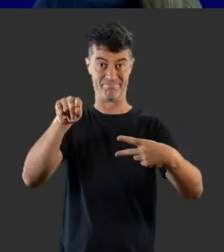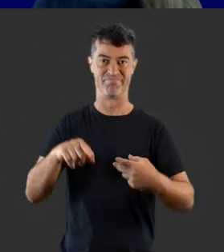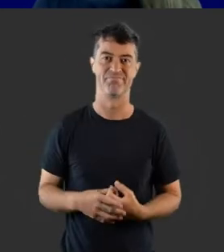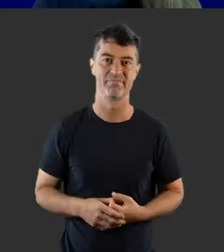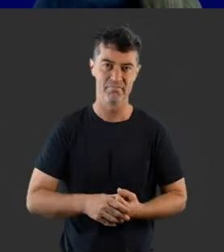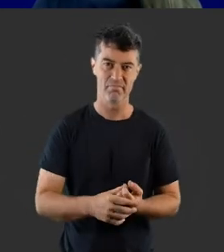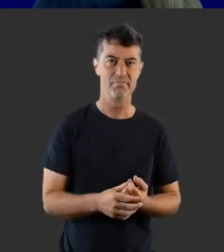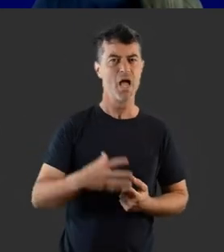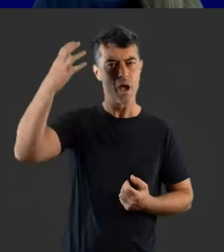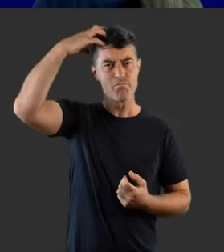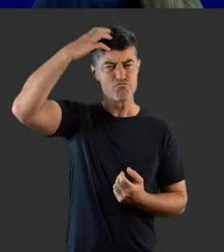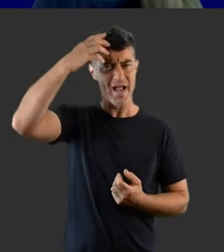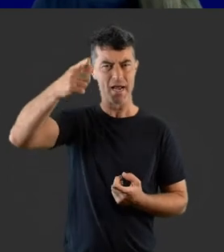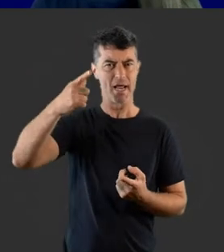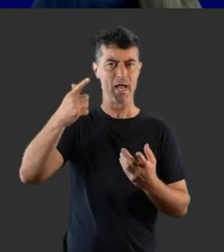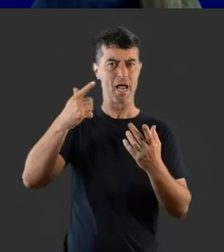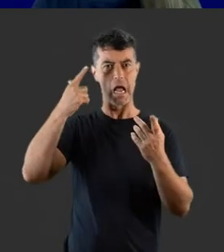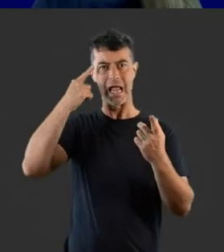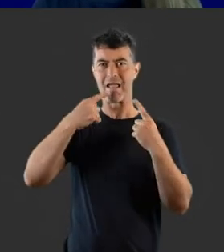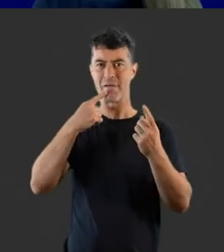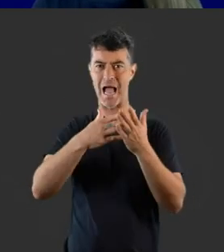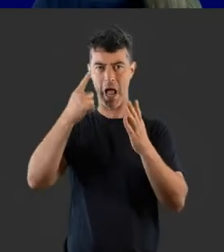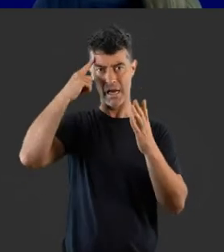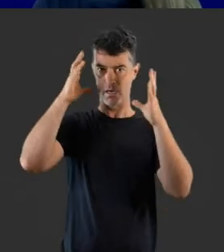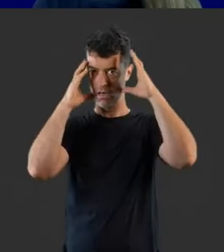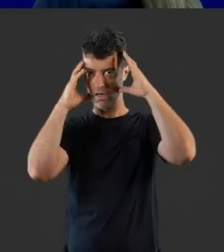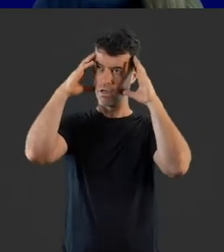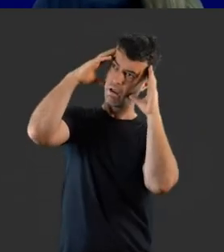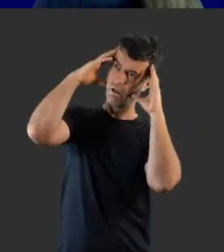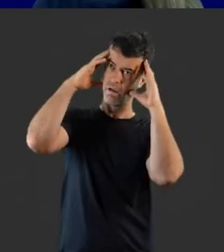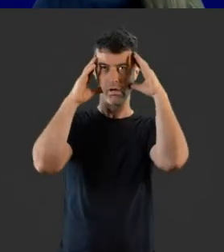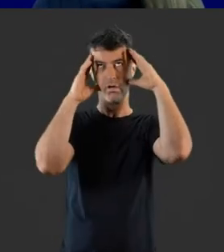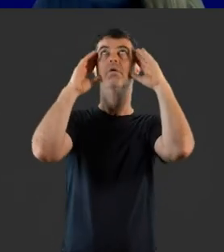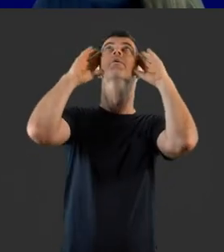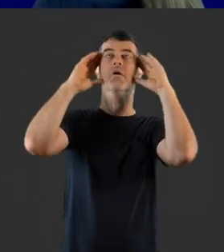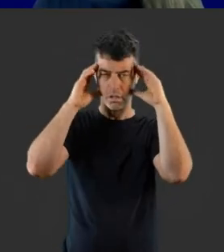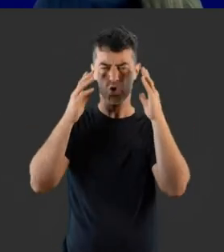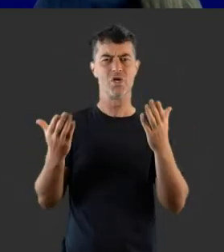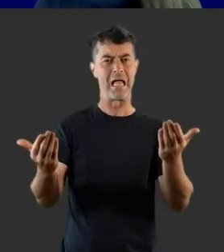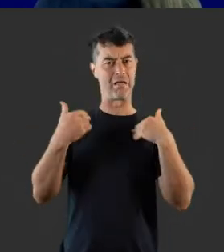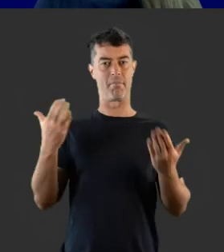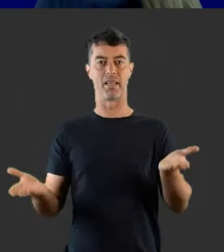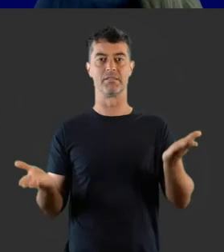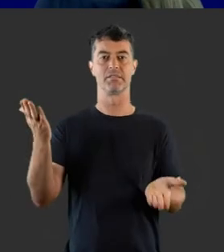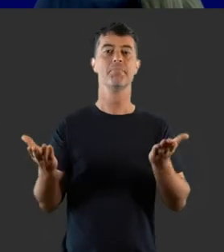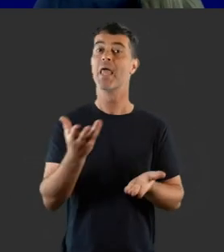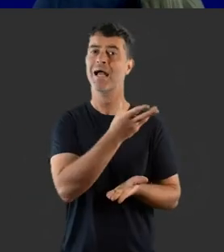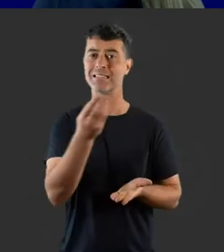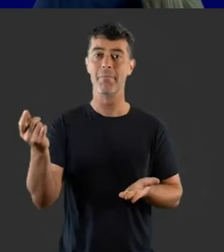nerves. The brain uses this information to help it know how the head is positioned and to help keep balance.